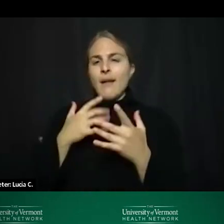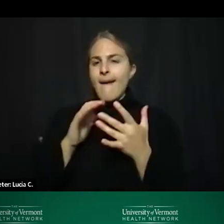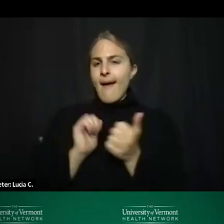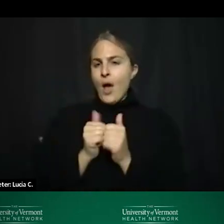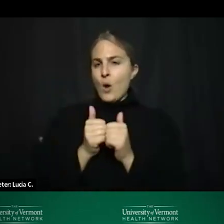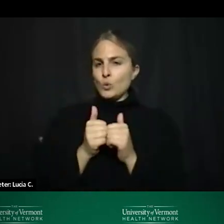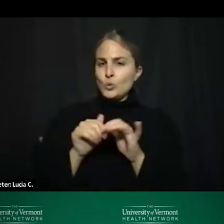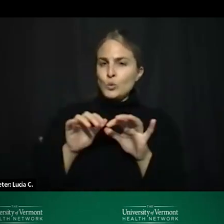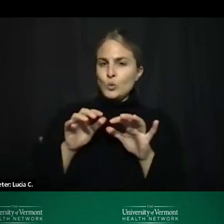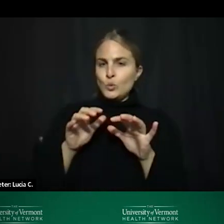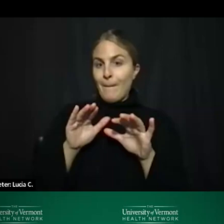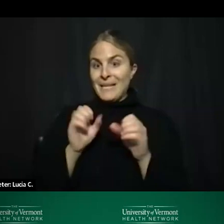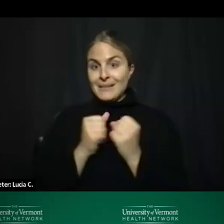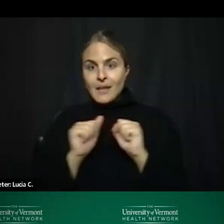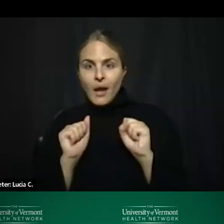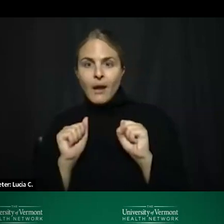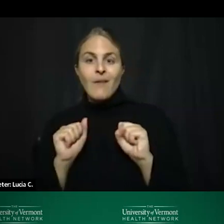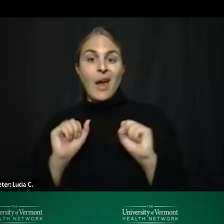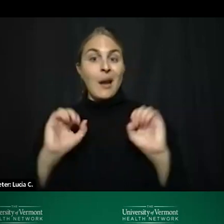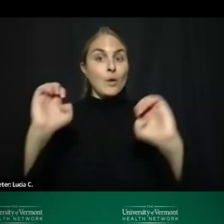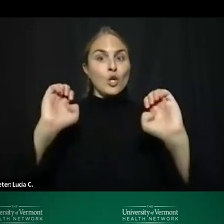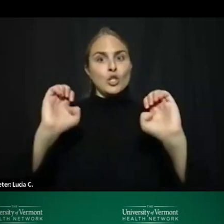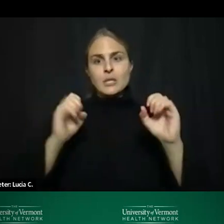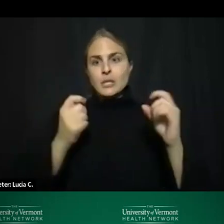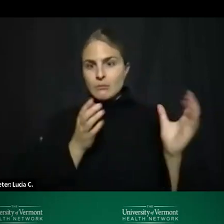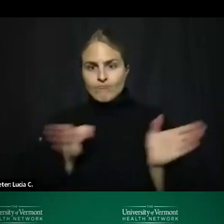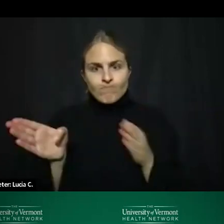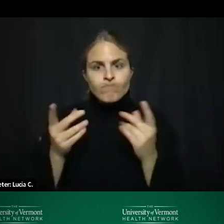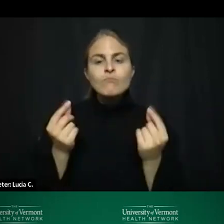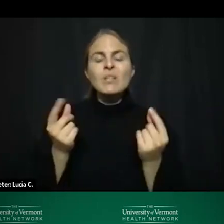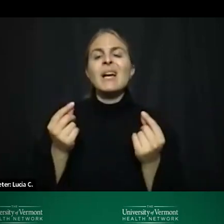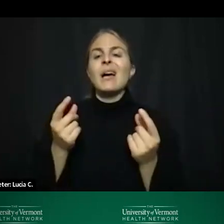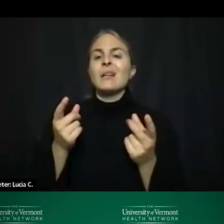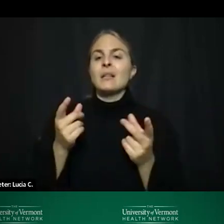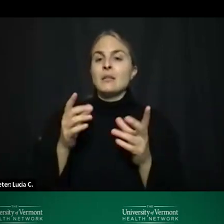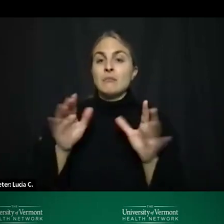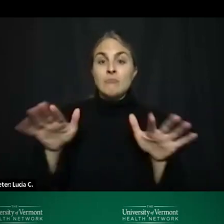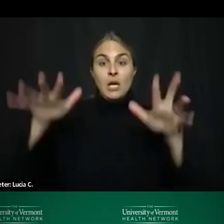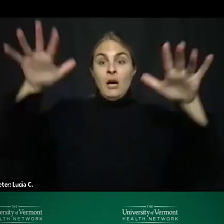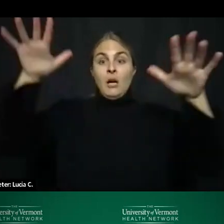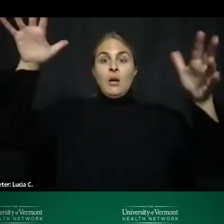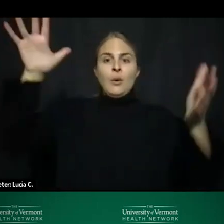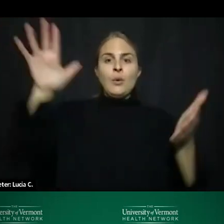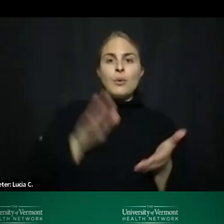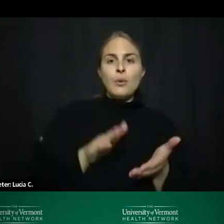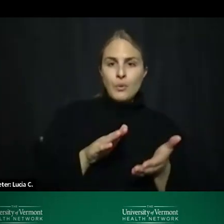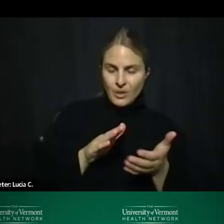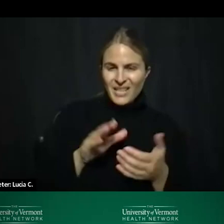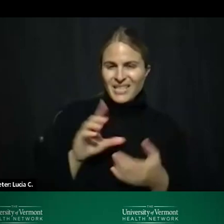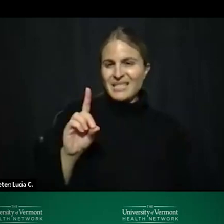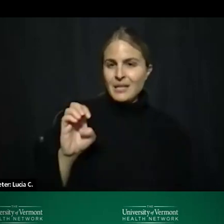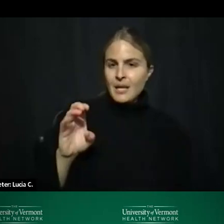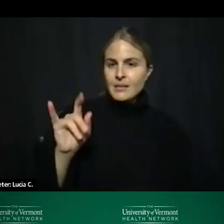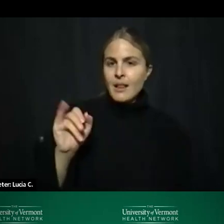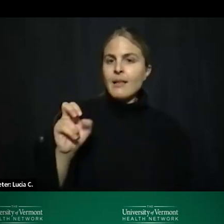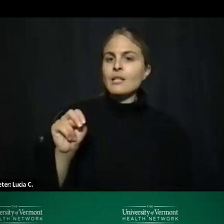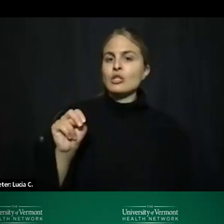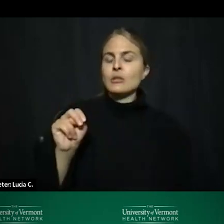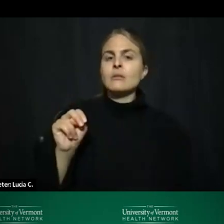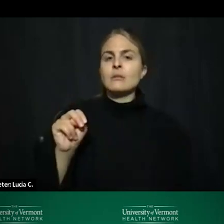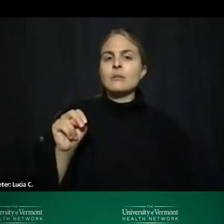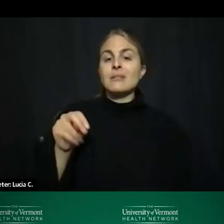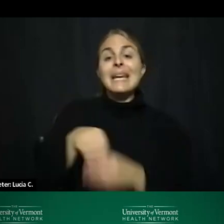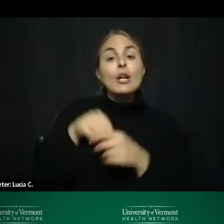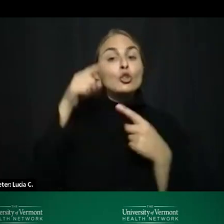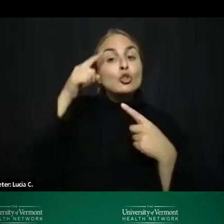and emergency procedures in de-escalation and not just de-escalation but de-escalation in a